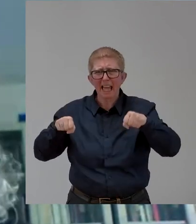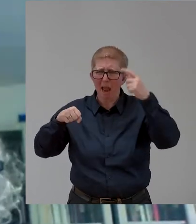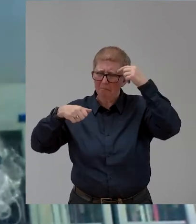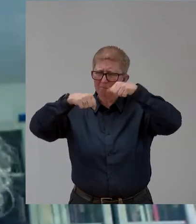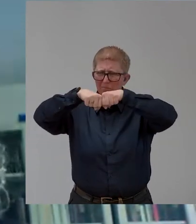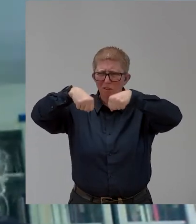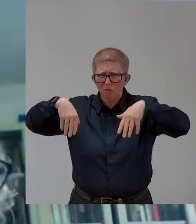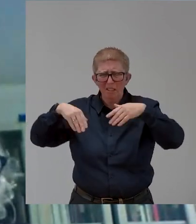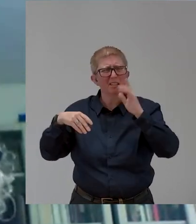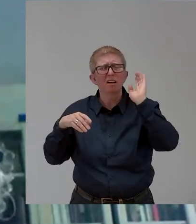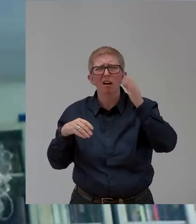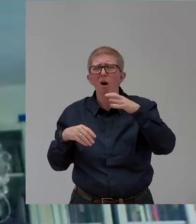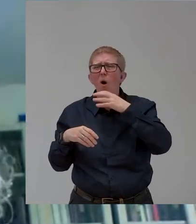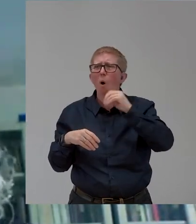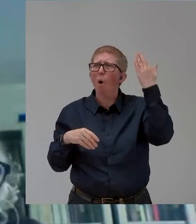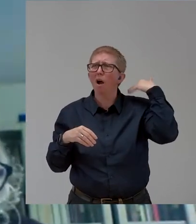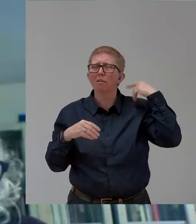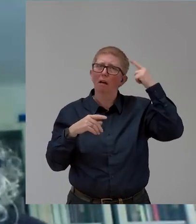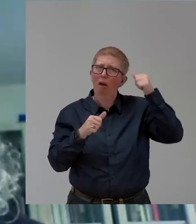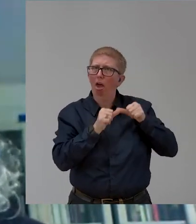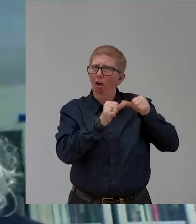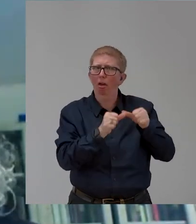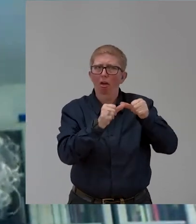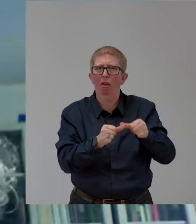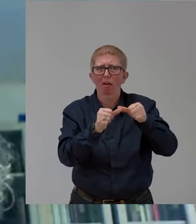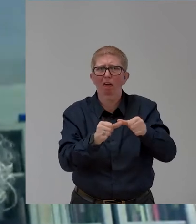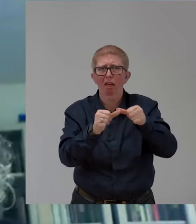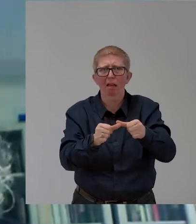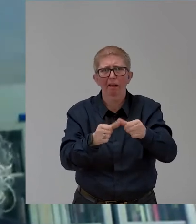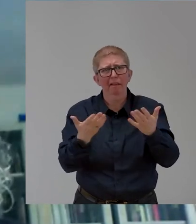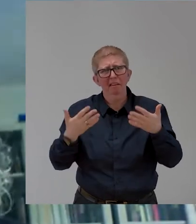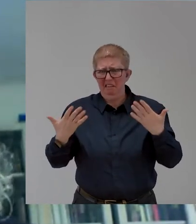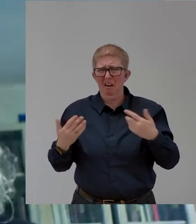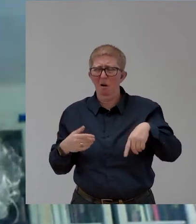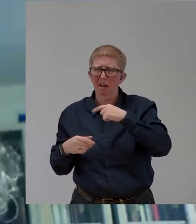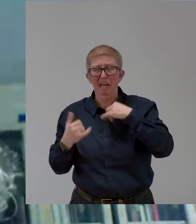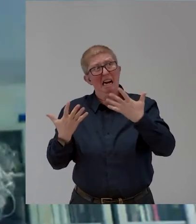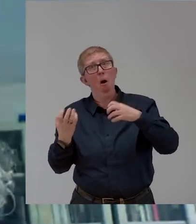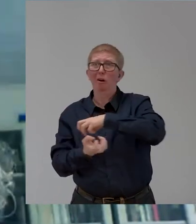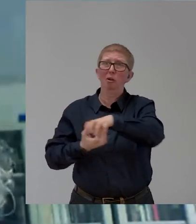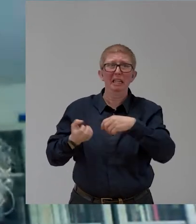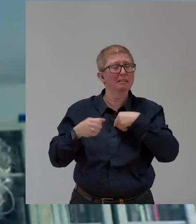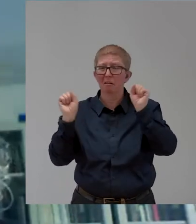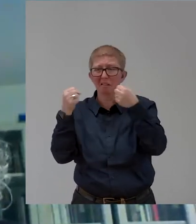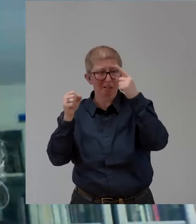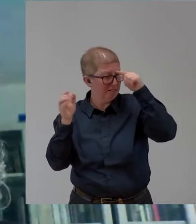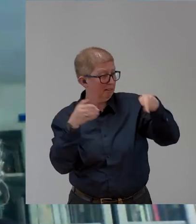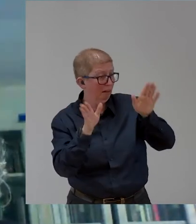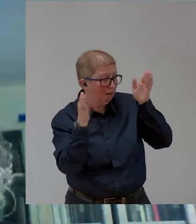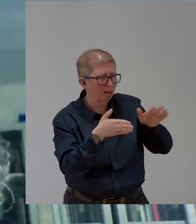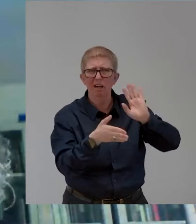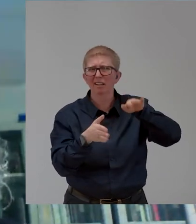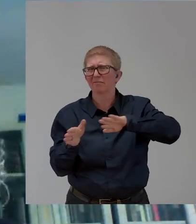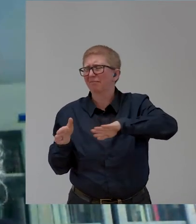it's a nice thing to do, but it's a nice thing to do when things are rosy, but in the current complicated time, it's not there.